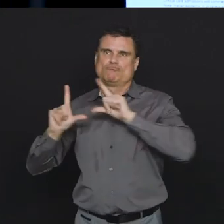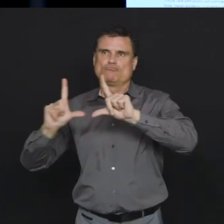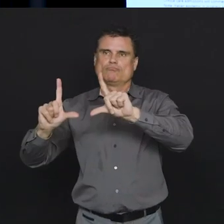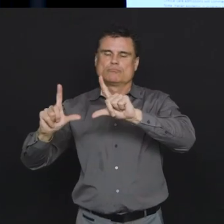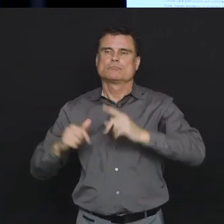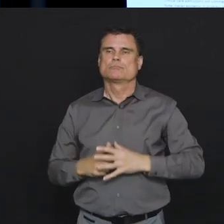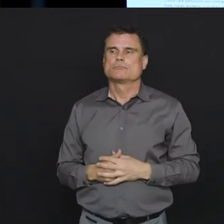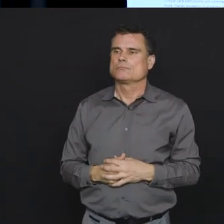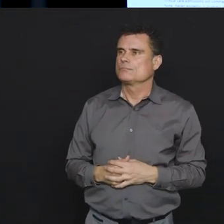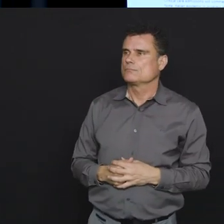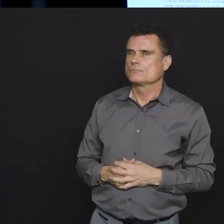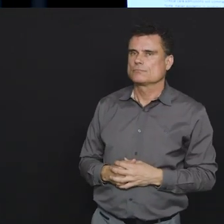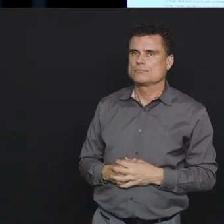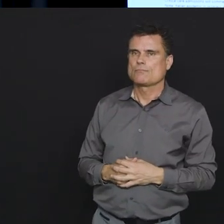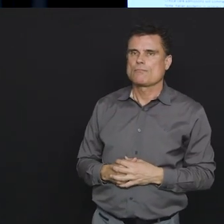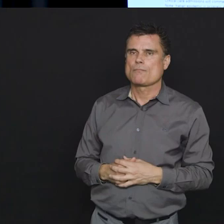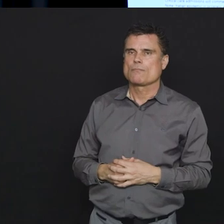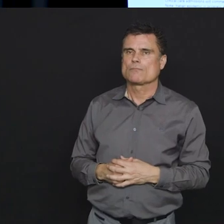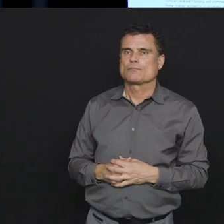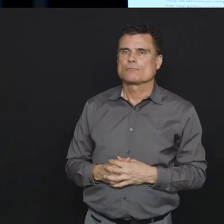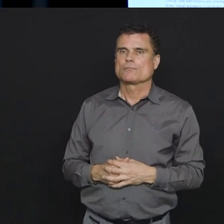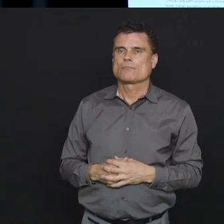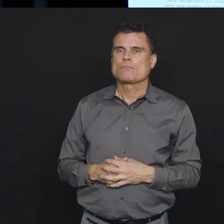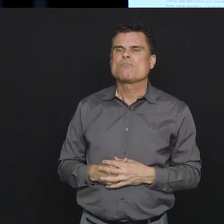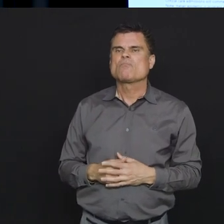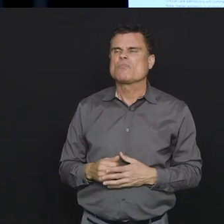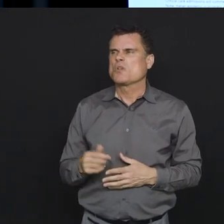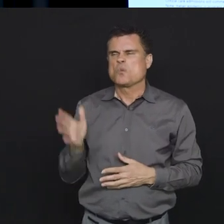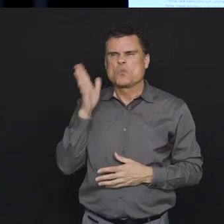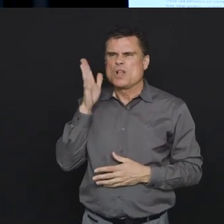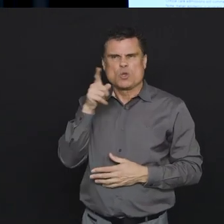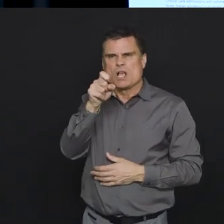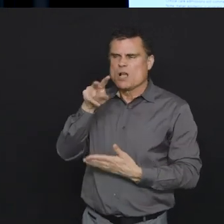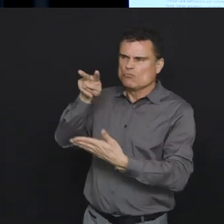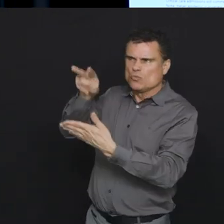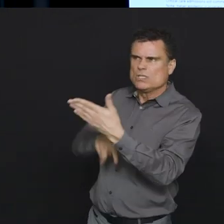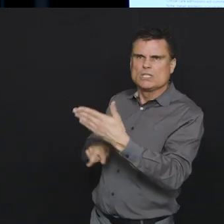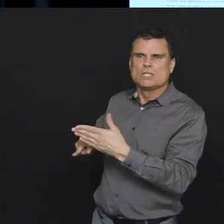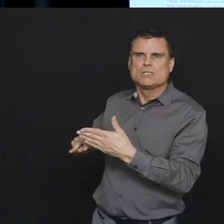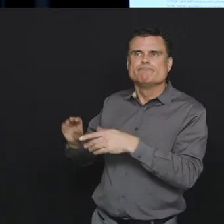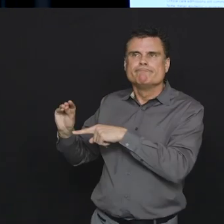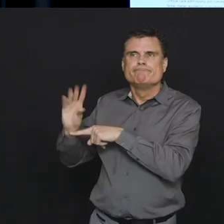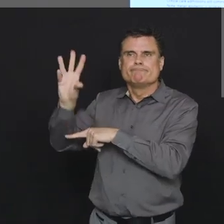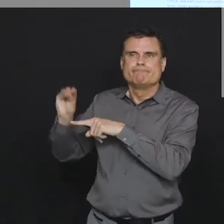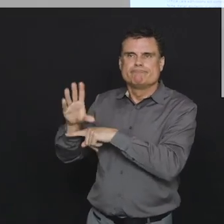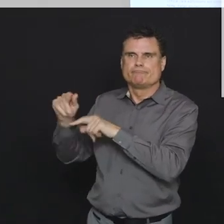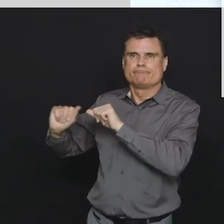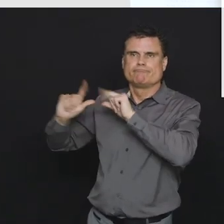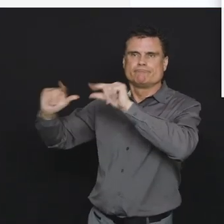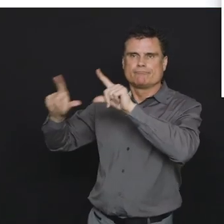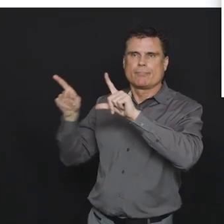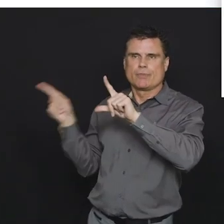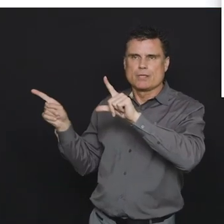information that was available and made available this morning will be available to everyone in the public. The assessment really has